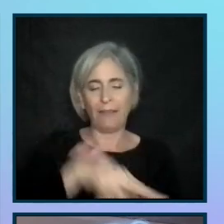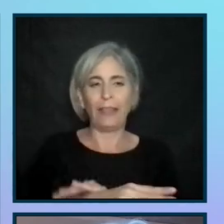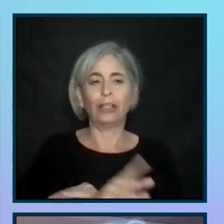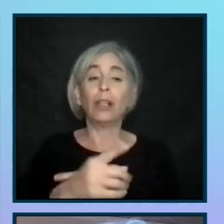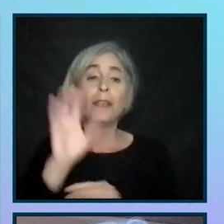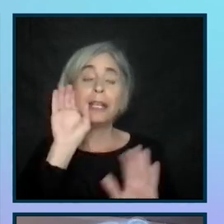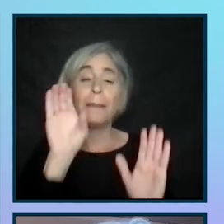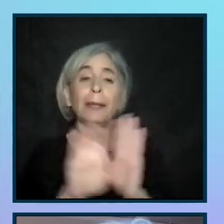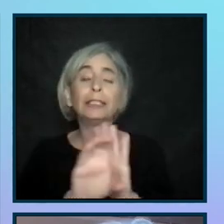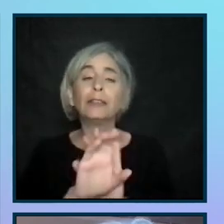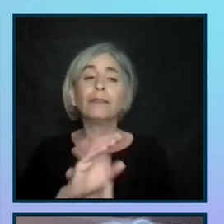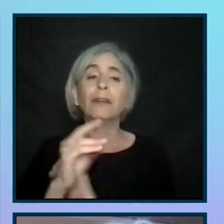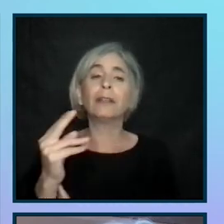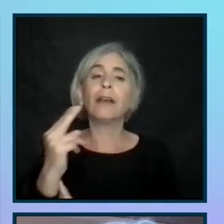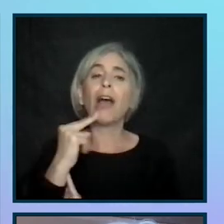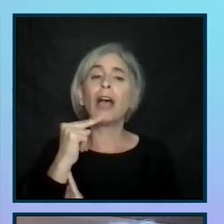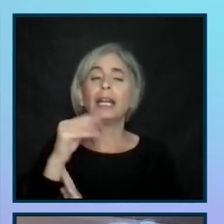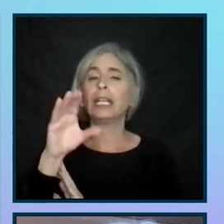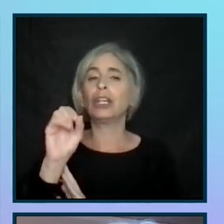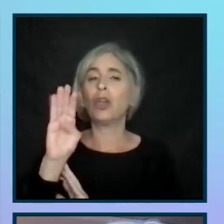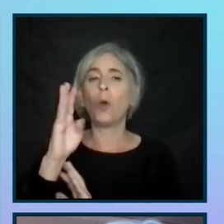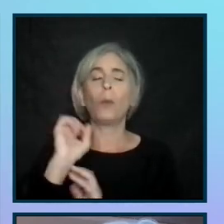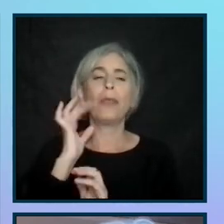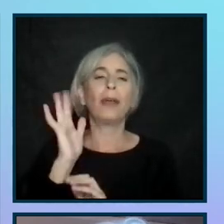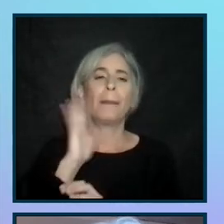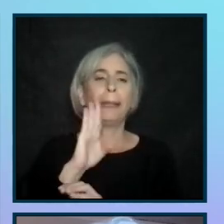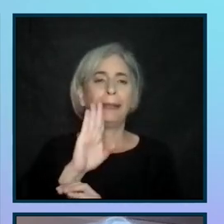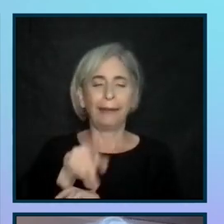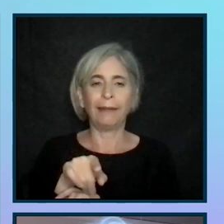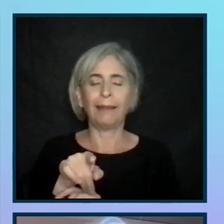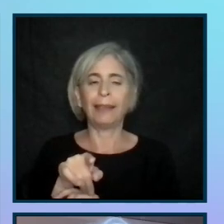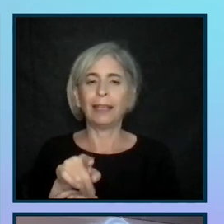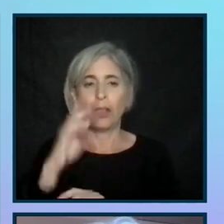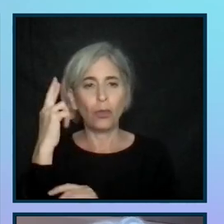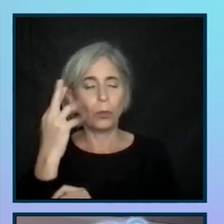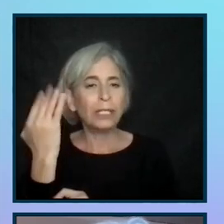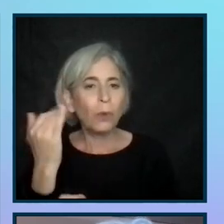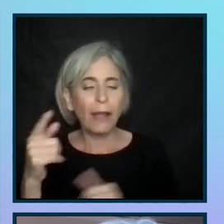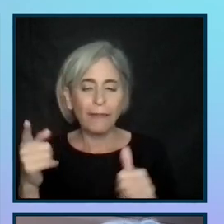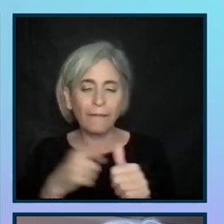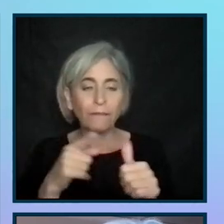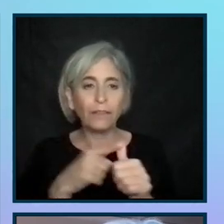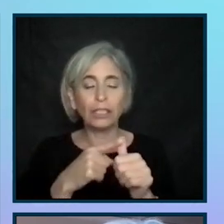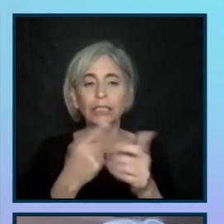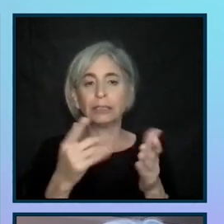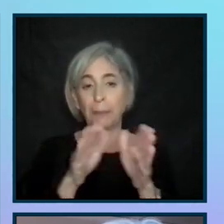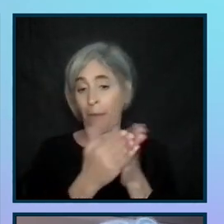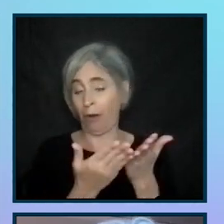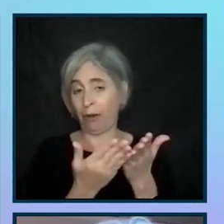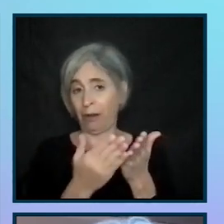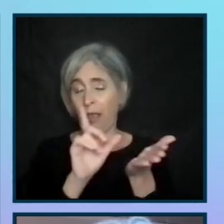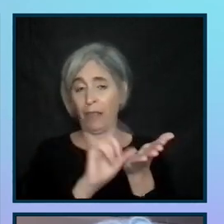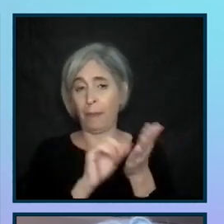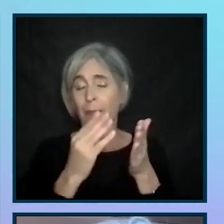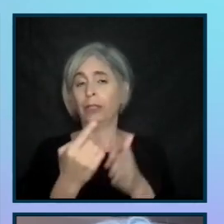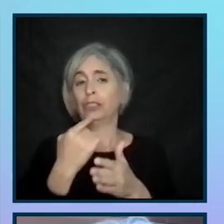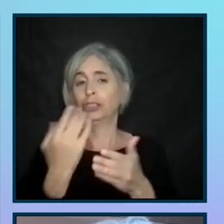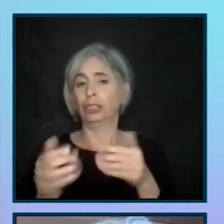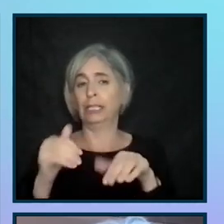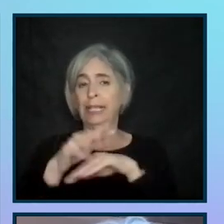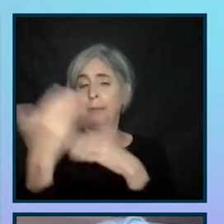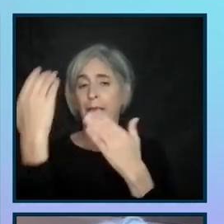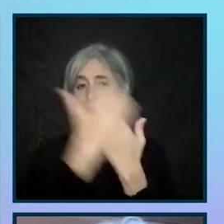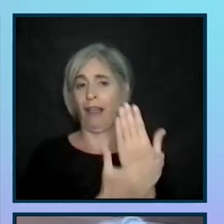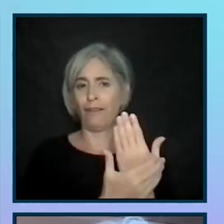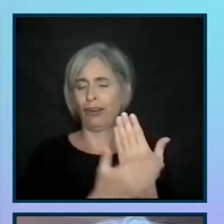with a picture of a honeycomb and a bee on it. And the reason for that is when I did the first edition of the book, the publisher sent me the cover, which I had